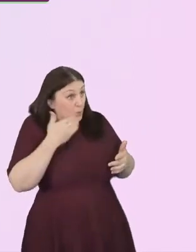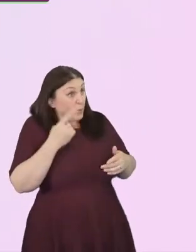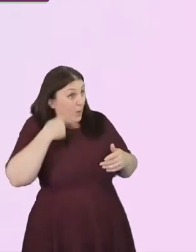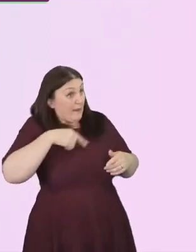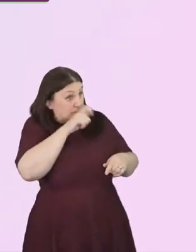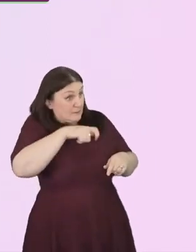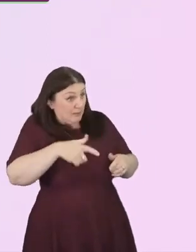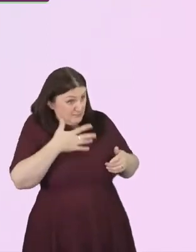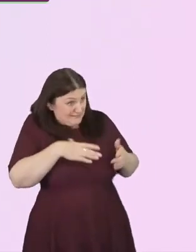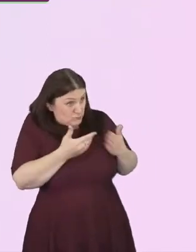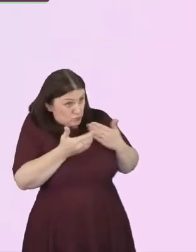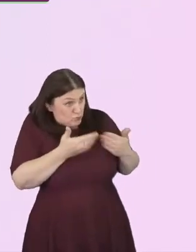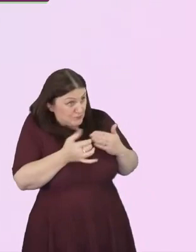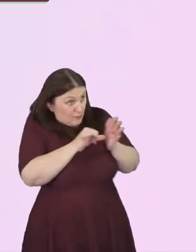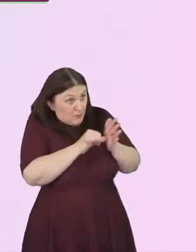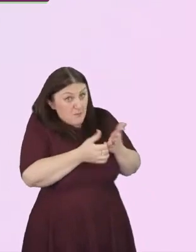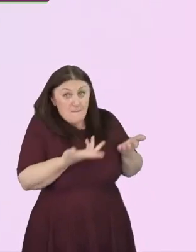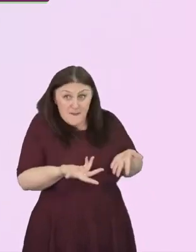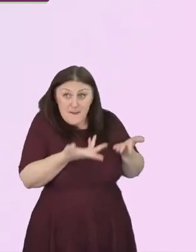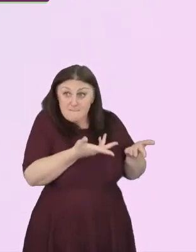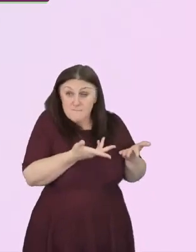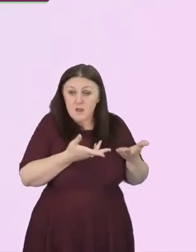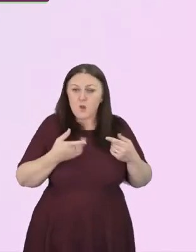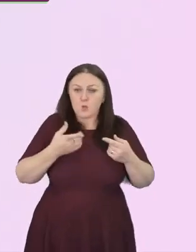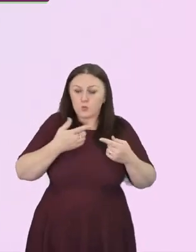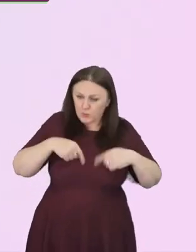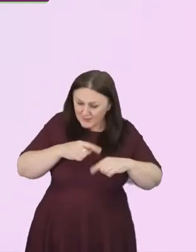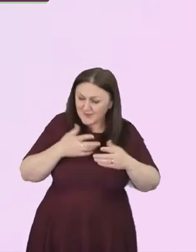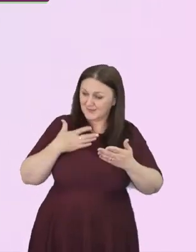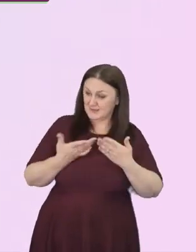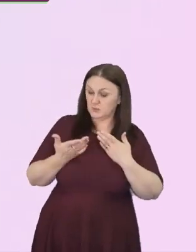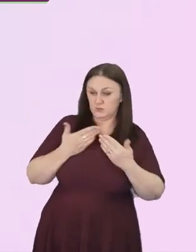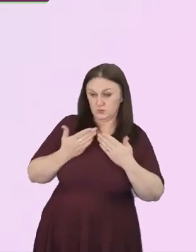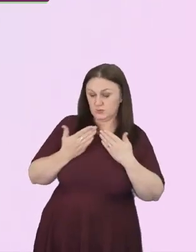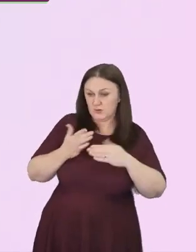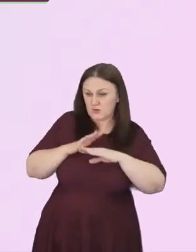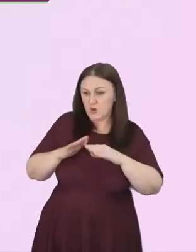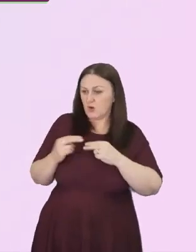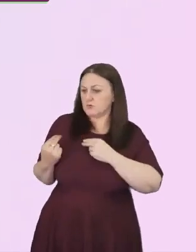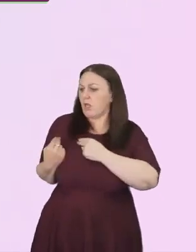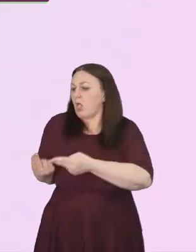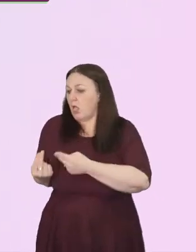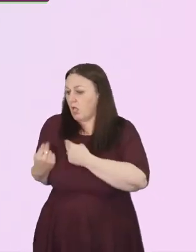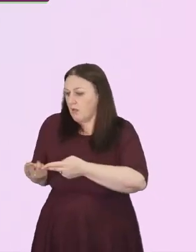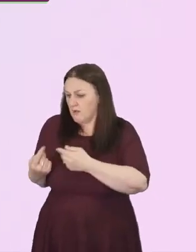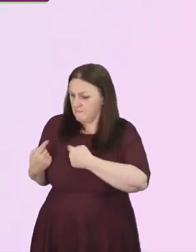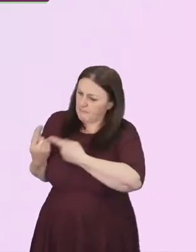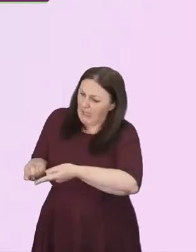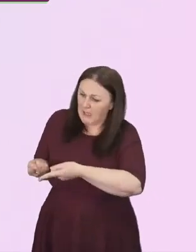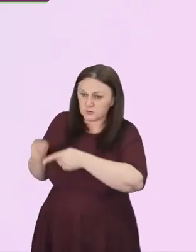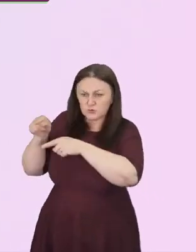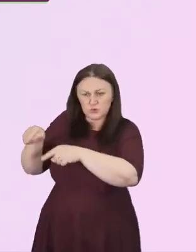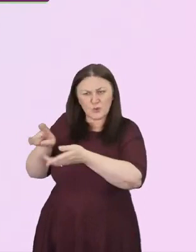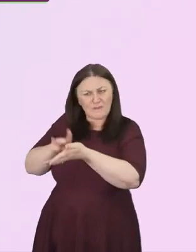to work it out for ourselves and not keep putting responsibility back onto the victims of racism.